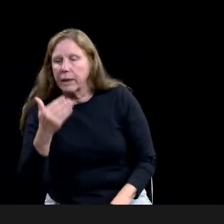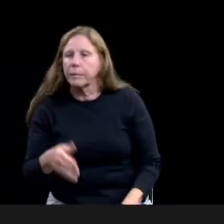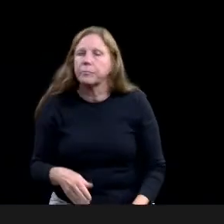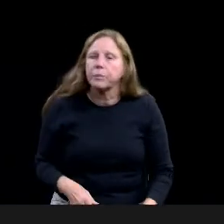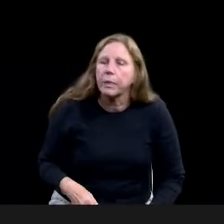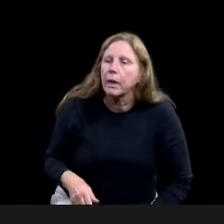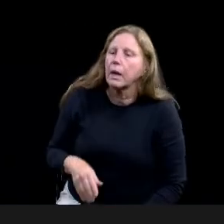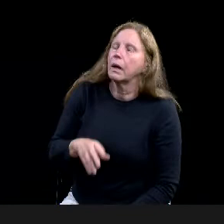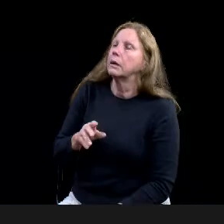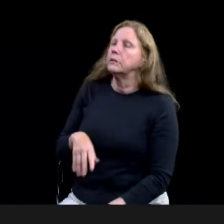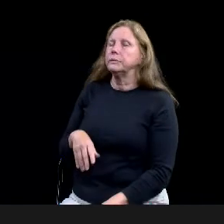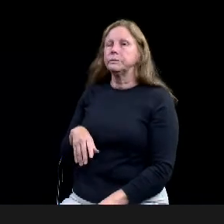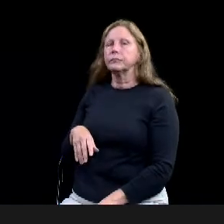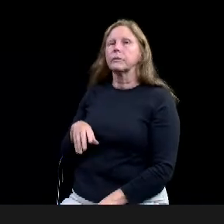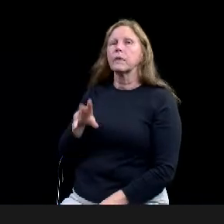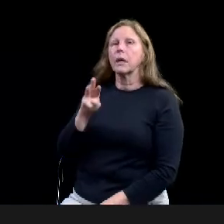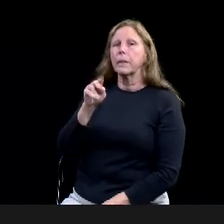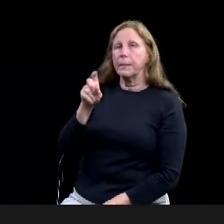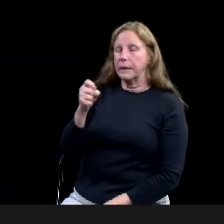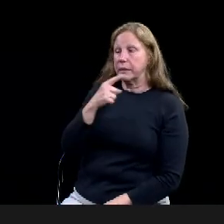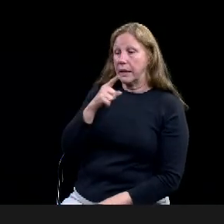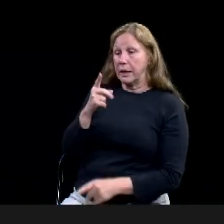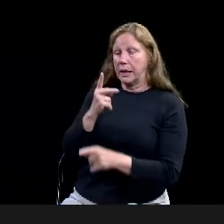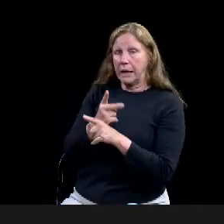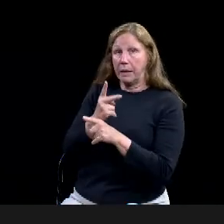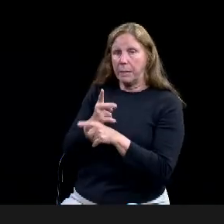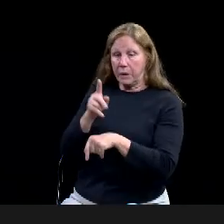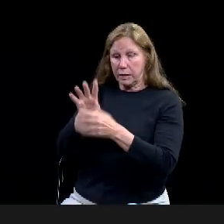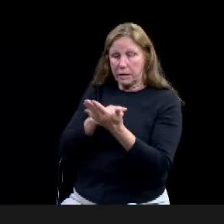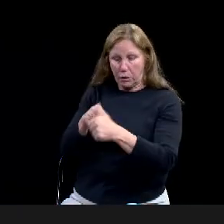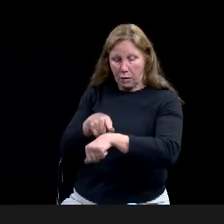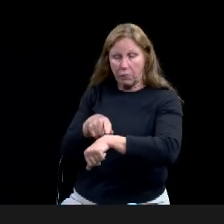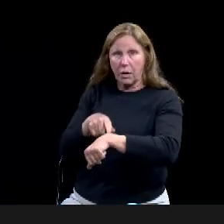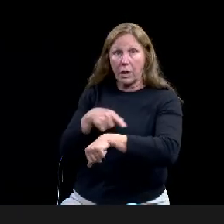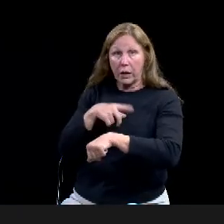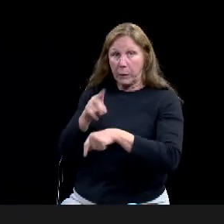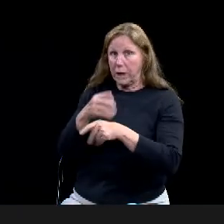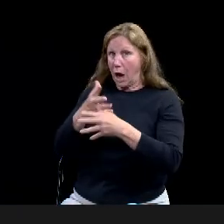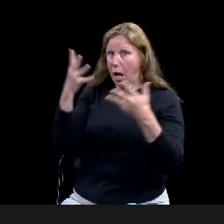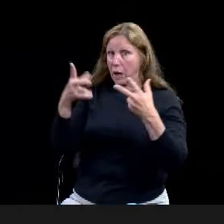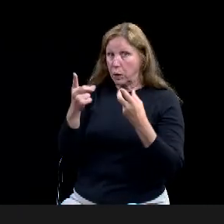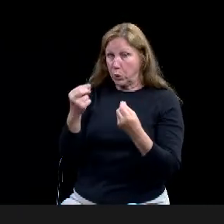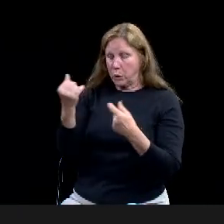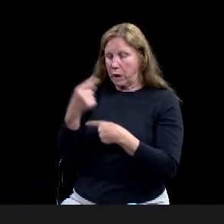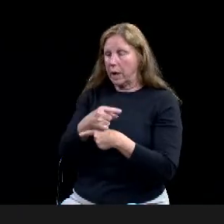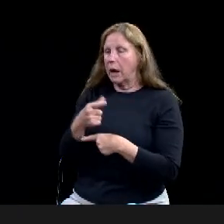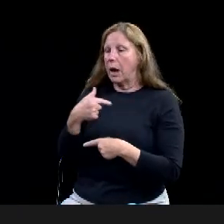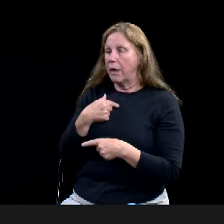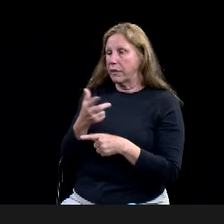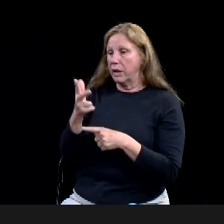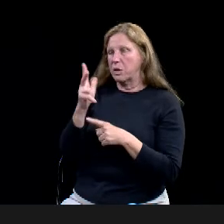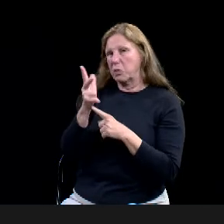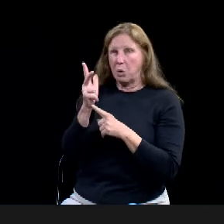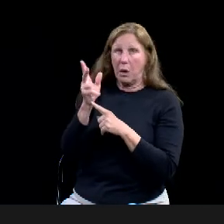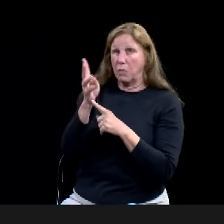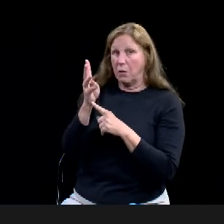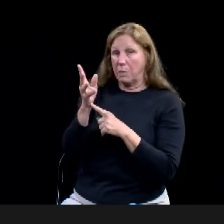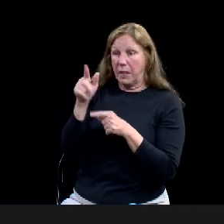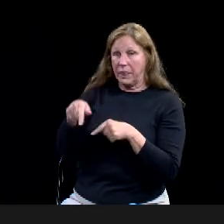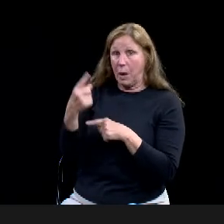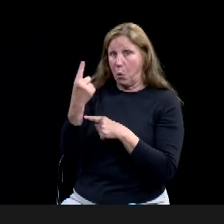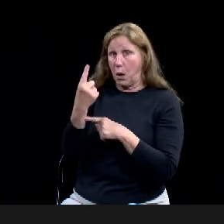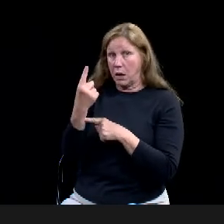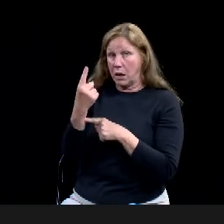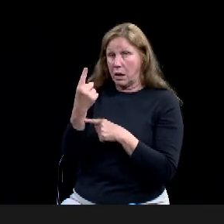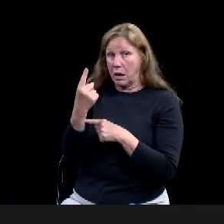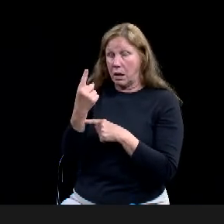have about three to five more minutes on this presentation. Um, and so if, so council members have, you know, I know this is something that we're all very passionate about